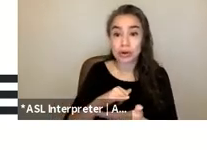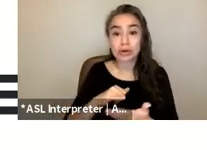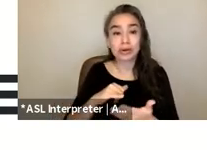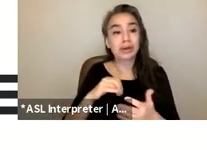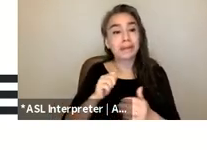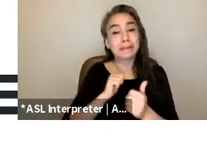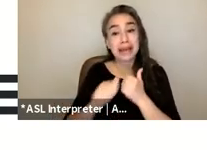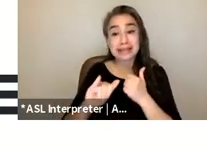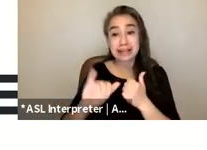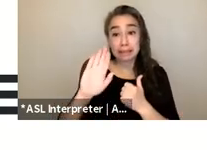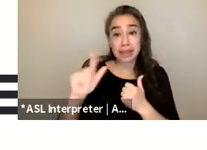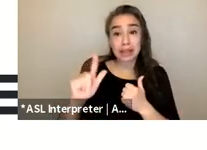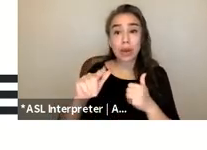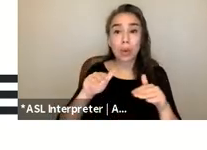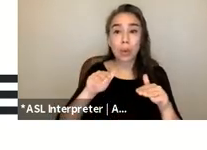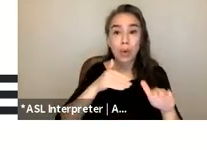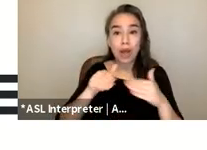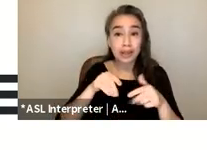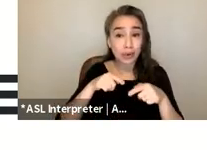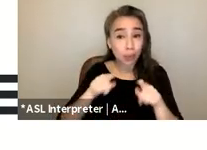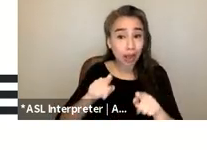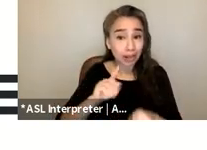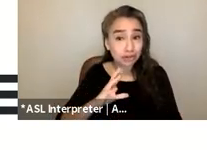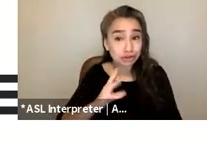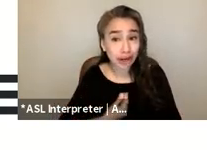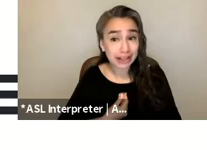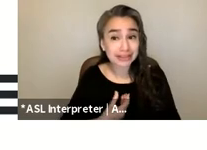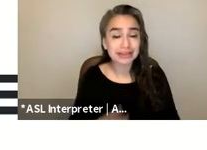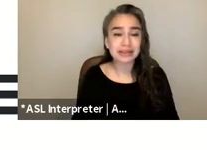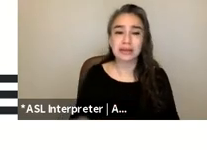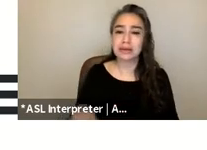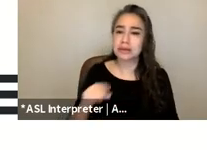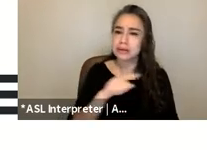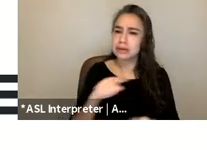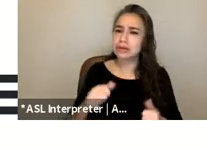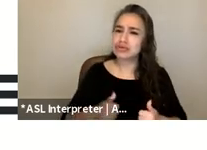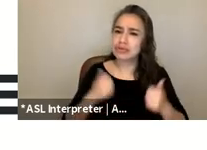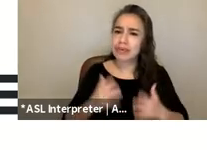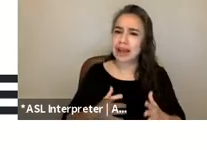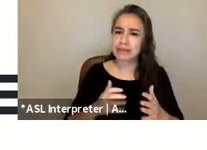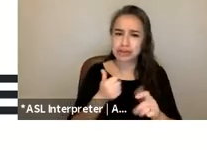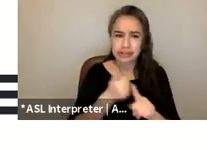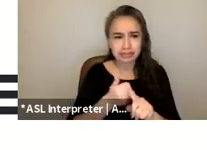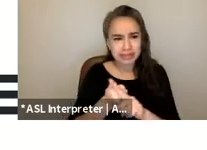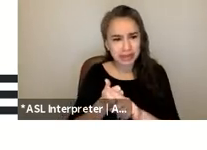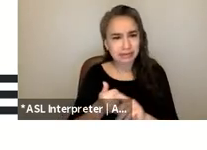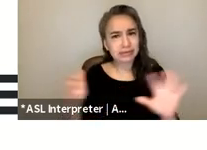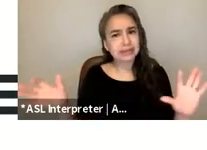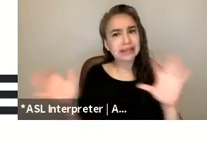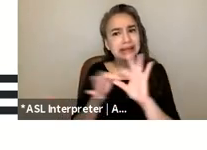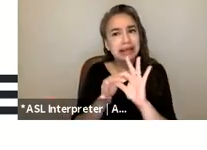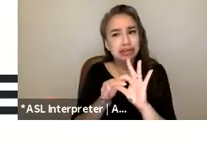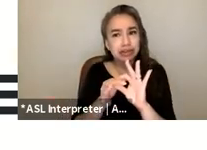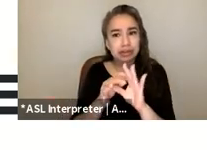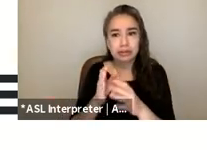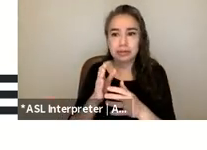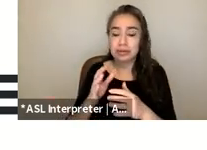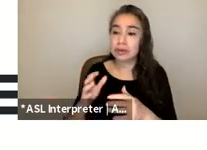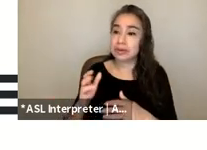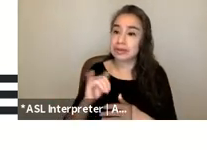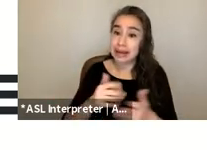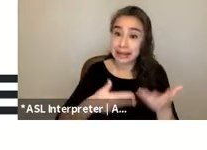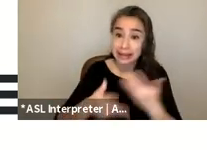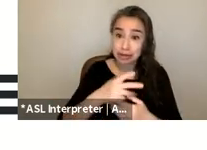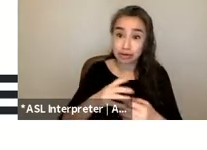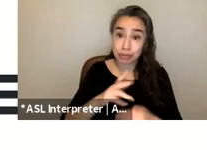um survivors themselves are the ones drawing these connections between state and interpersonal violence and demanding alternatives